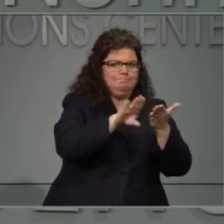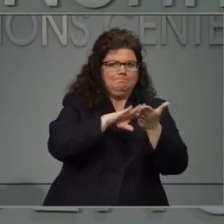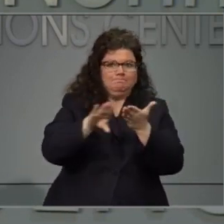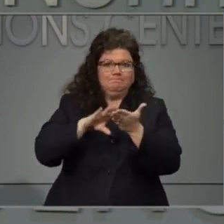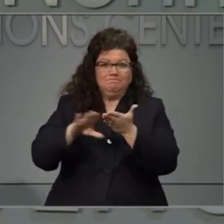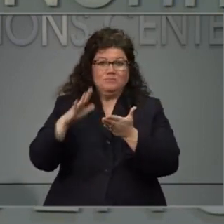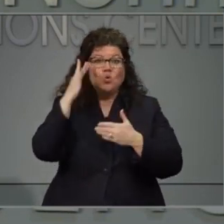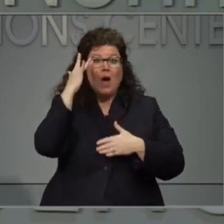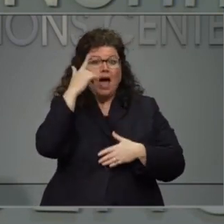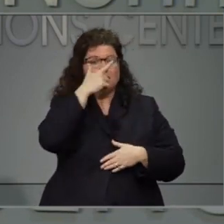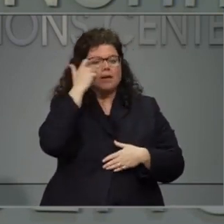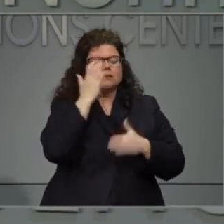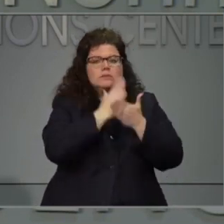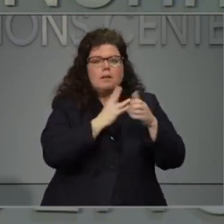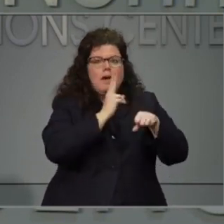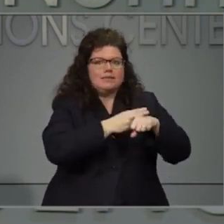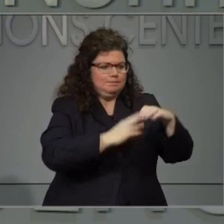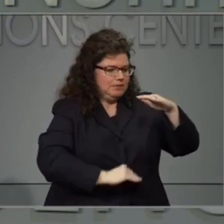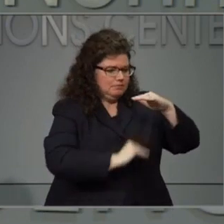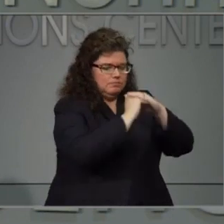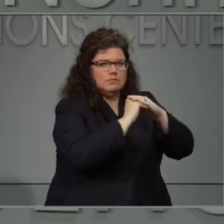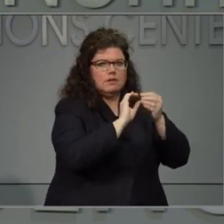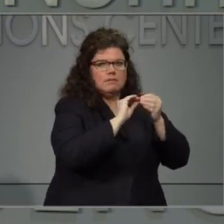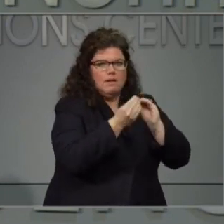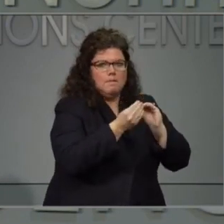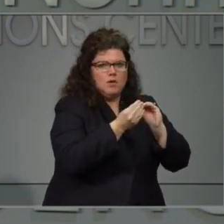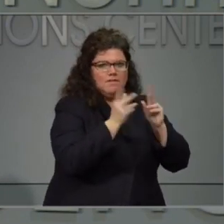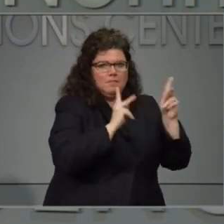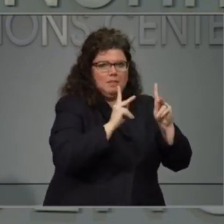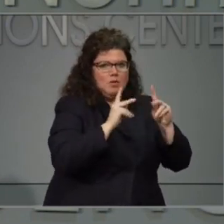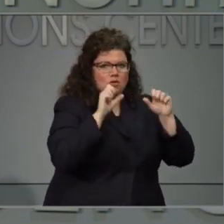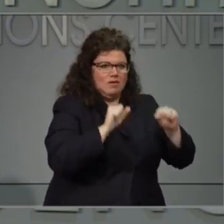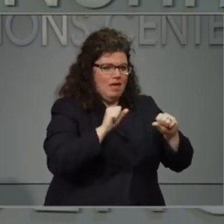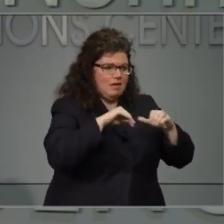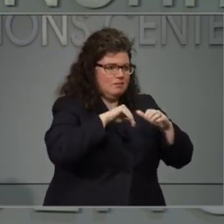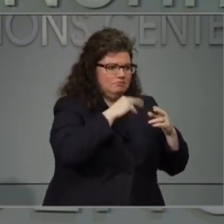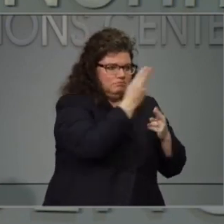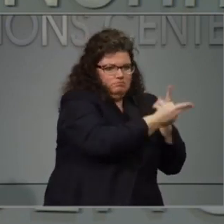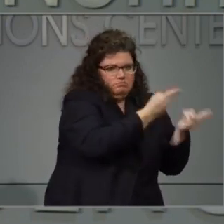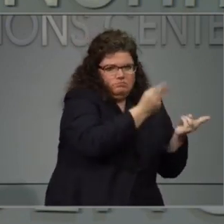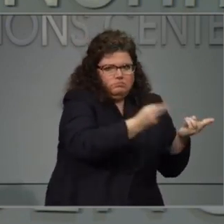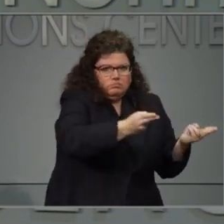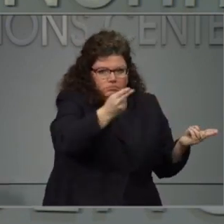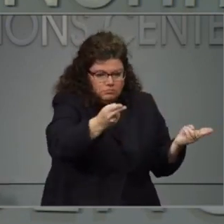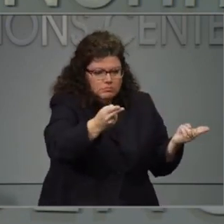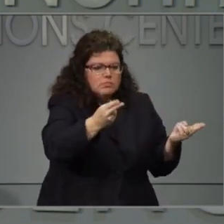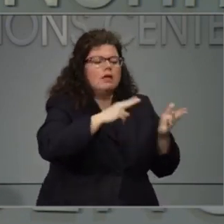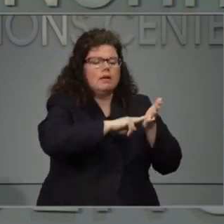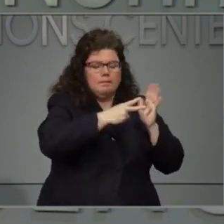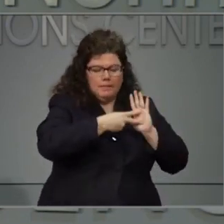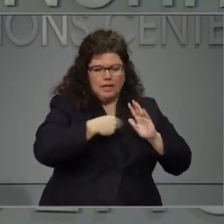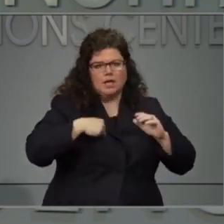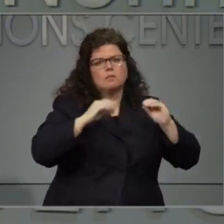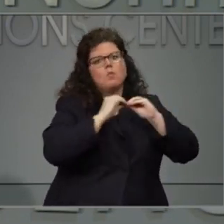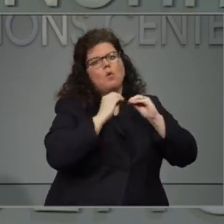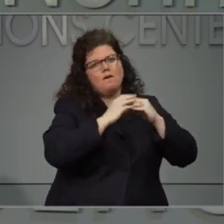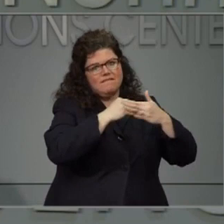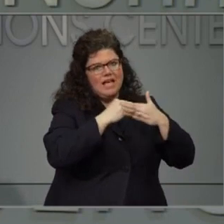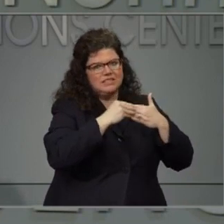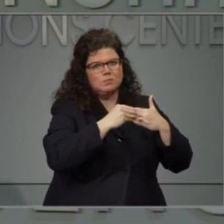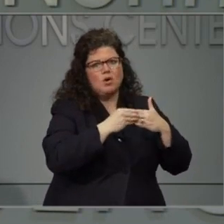on the amount of beds that they can have. It also helps to free up regulations to be able to have more healthcare providers